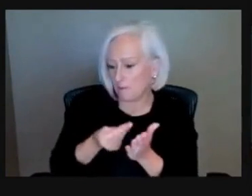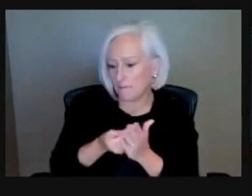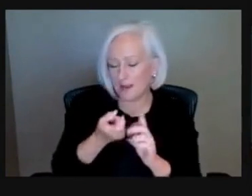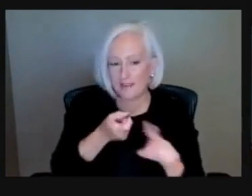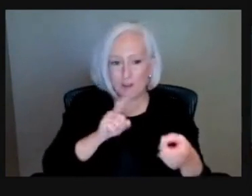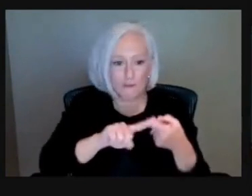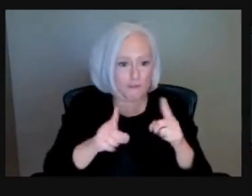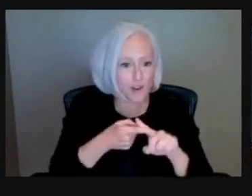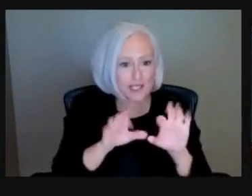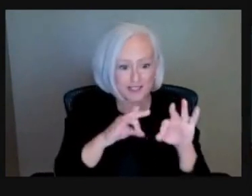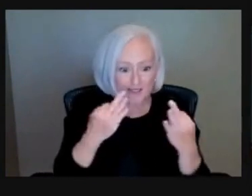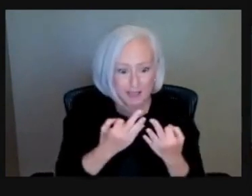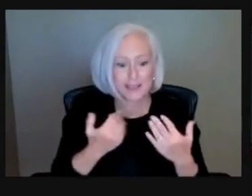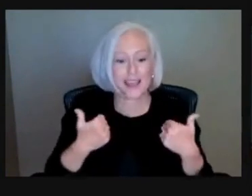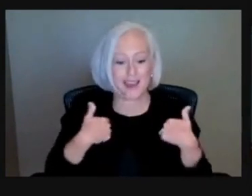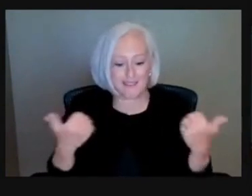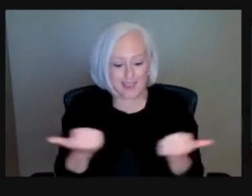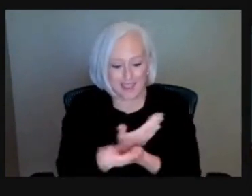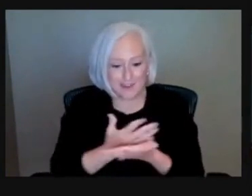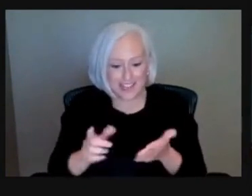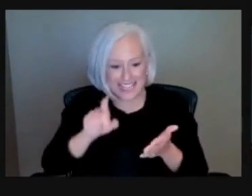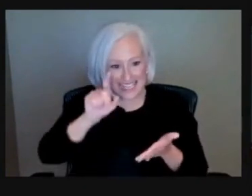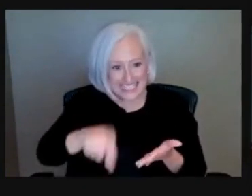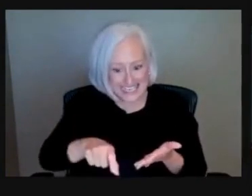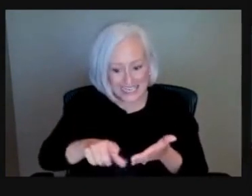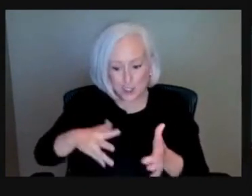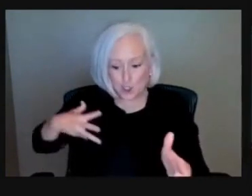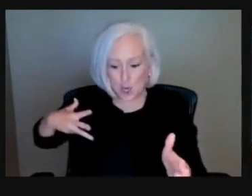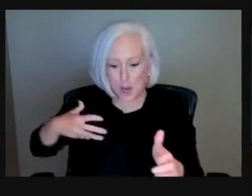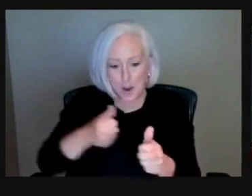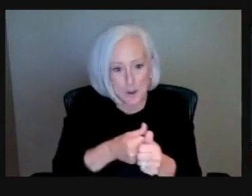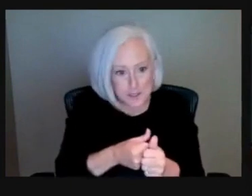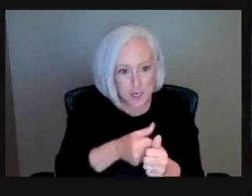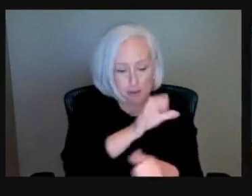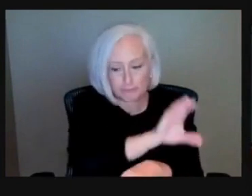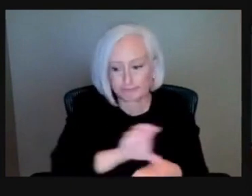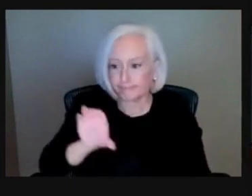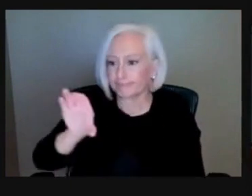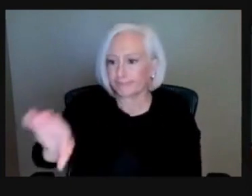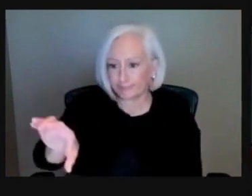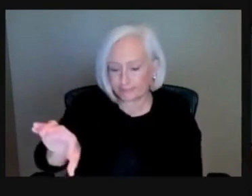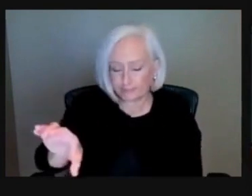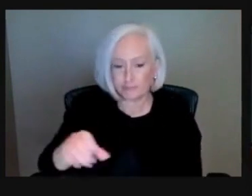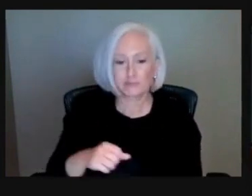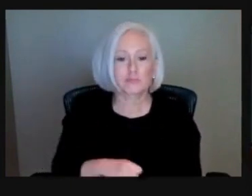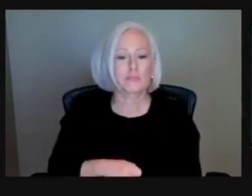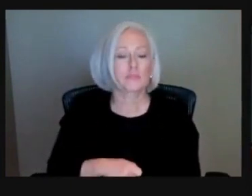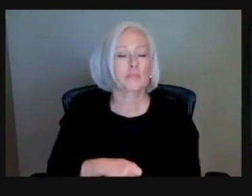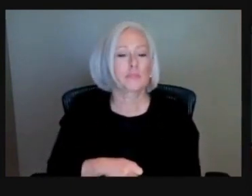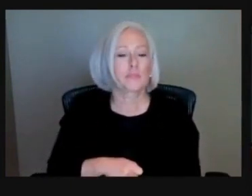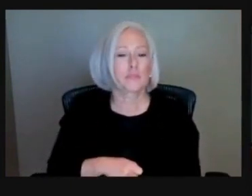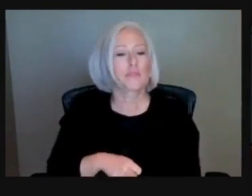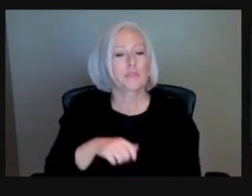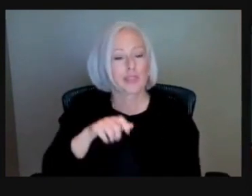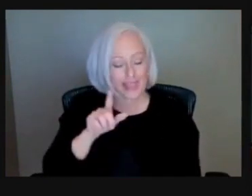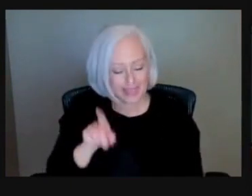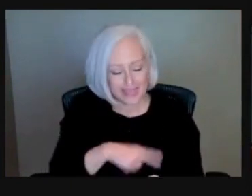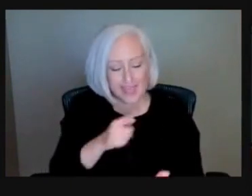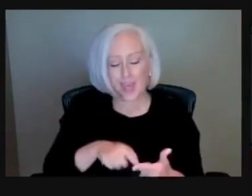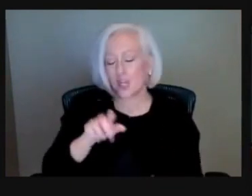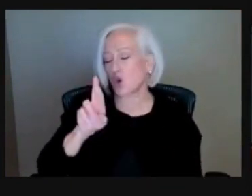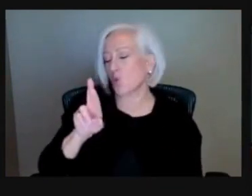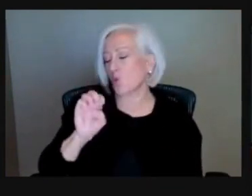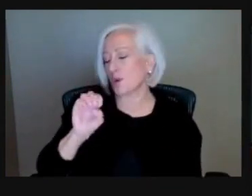and we now have the full amount needed to bring the loan current. That can be another situation to be able to reinstate it. But that's just